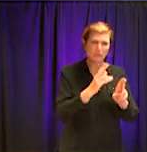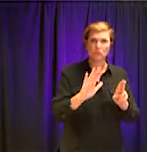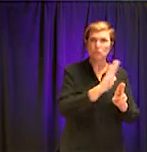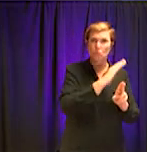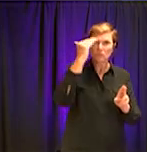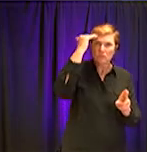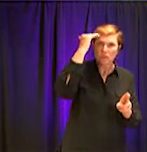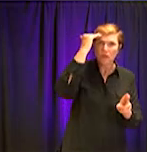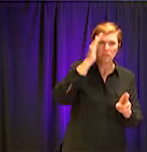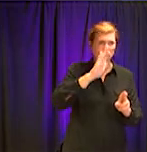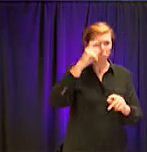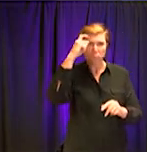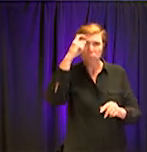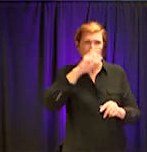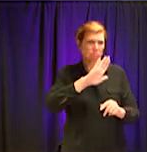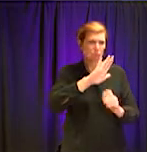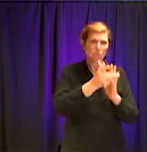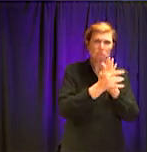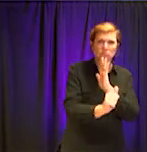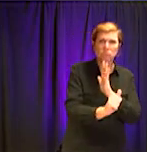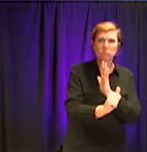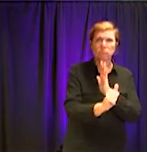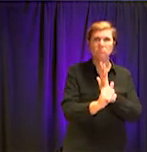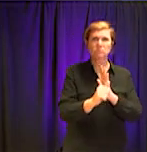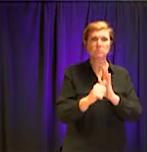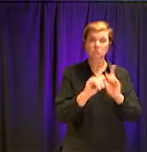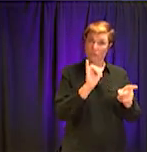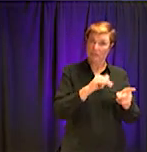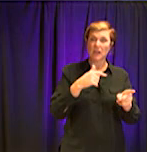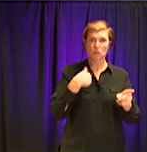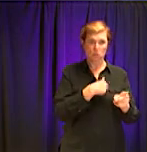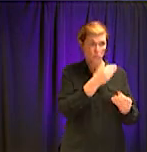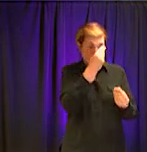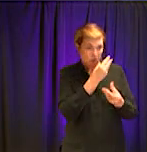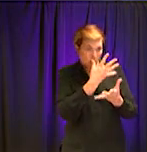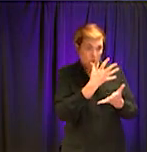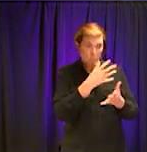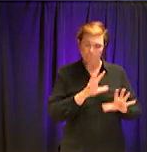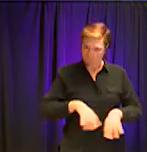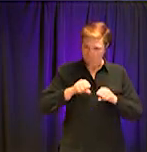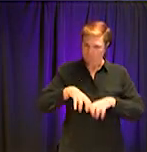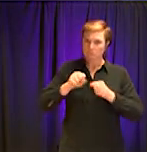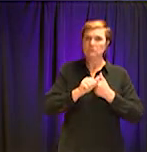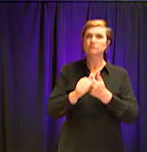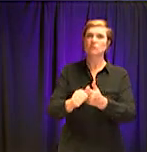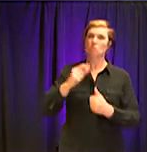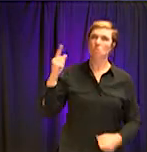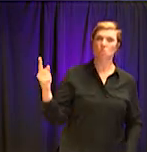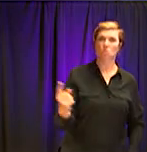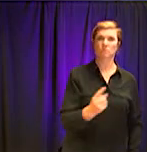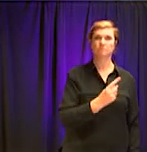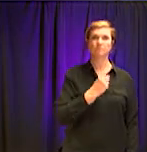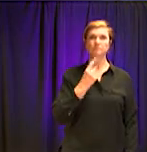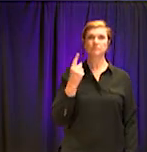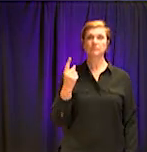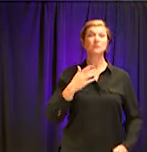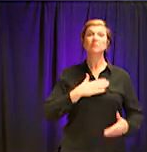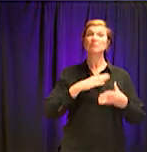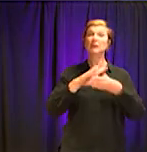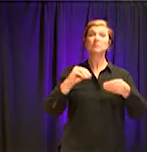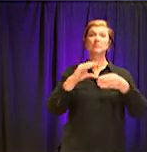expertise, and I will be deferring to that. My message to the citizens of DeKalb County is very simple.